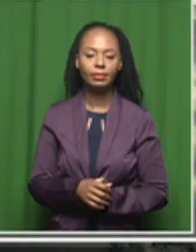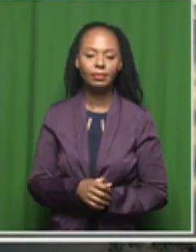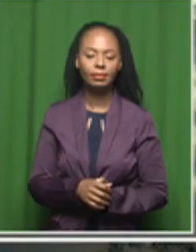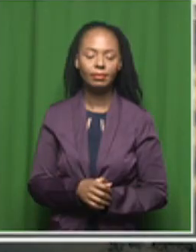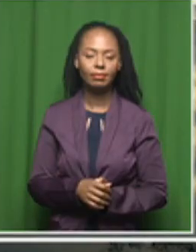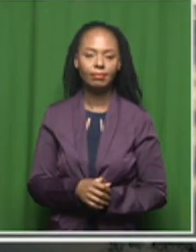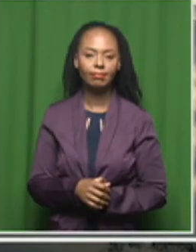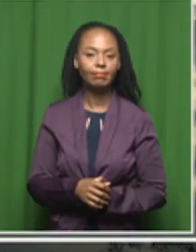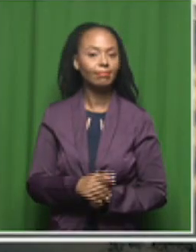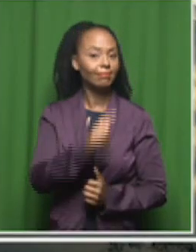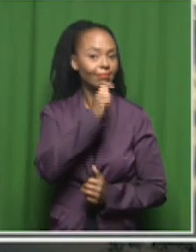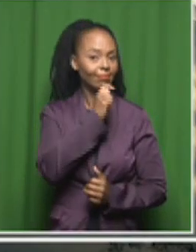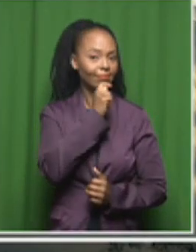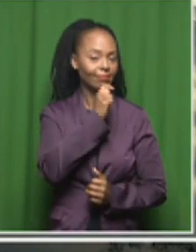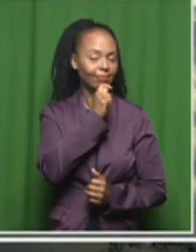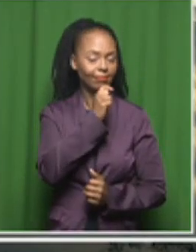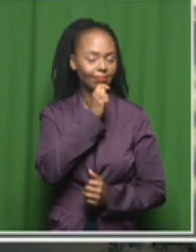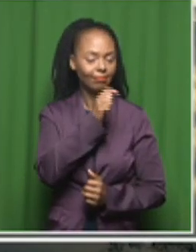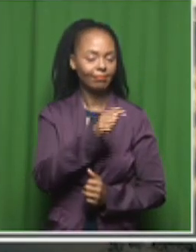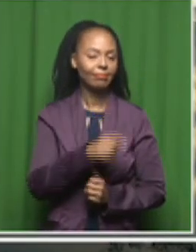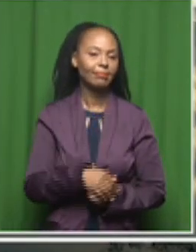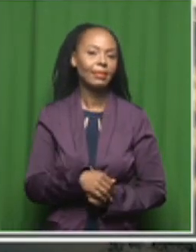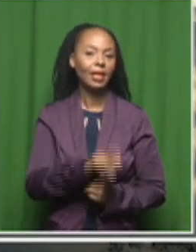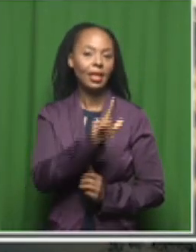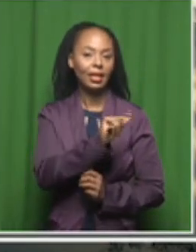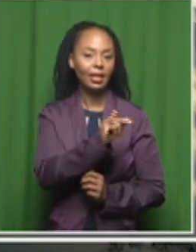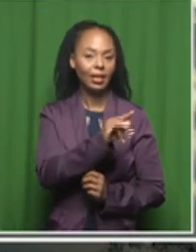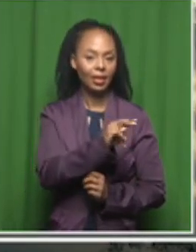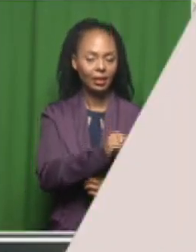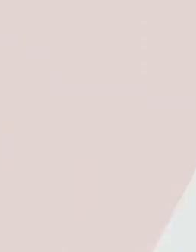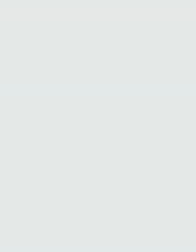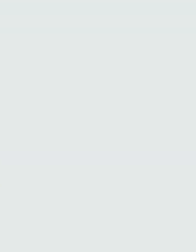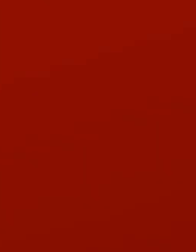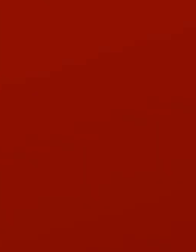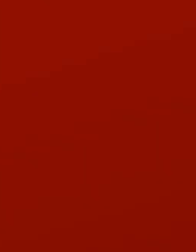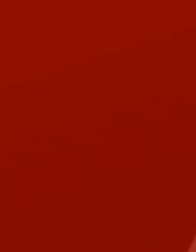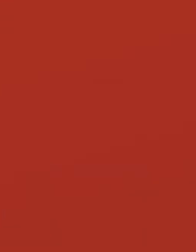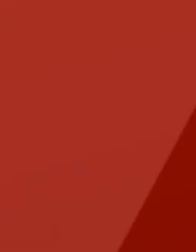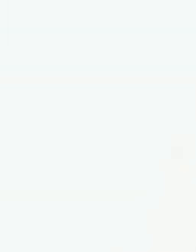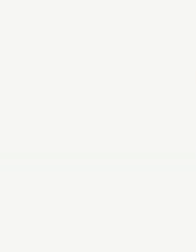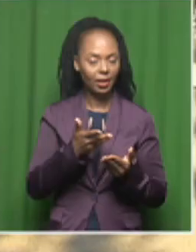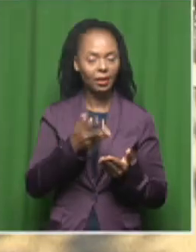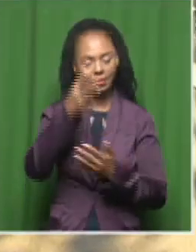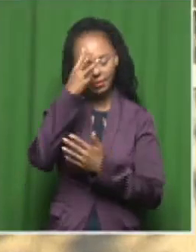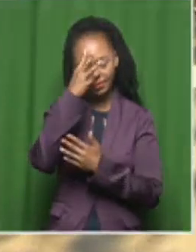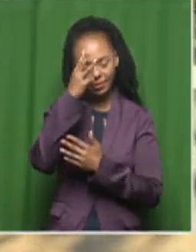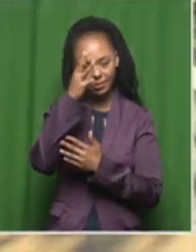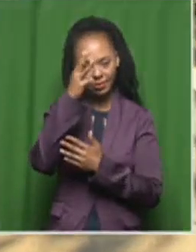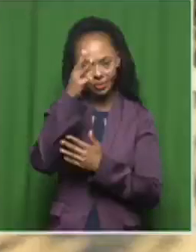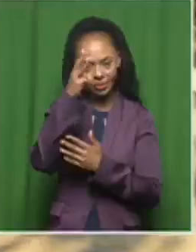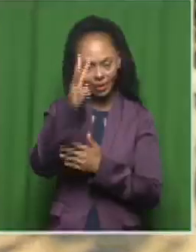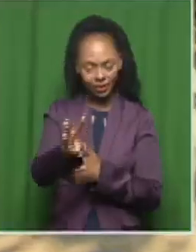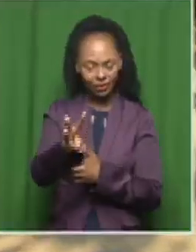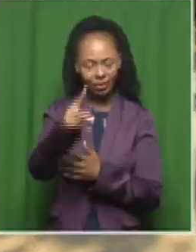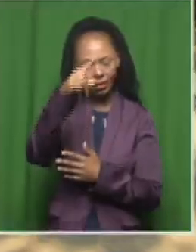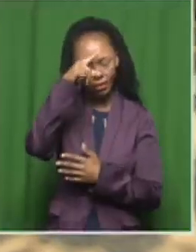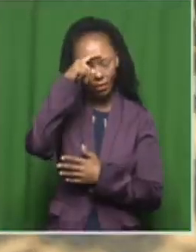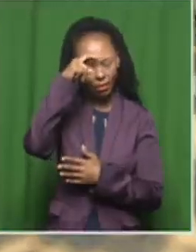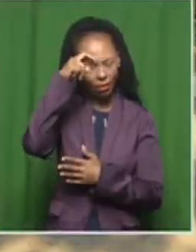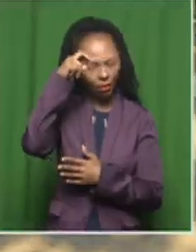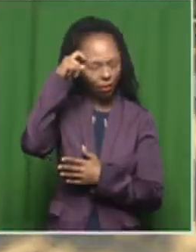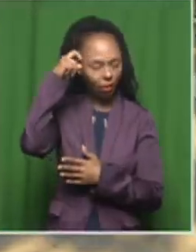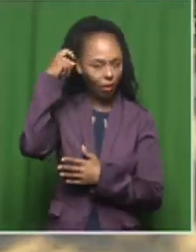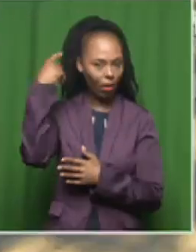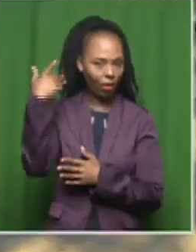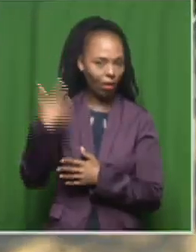Well, good morning, Leanne, and welcome to the capital city. I must tell you, it is hot already